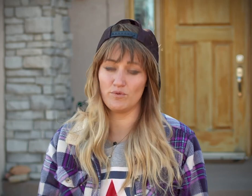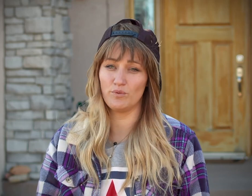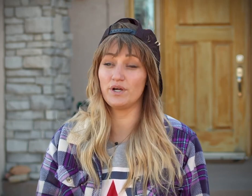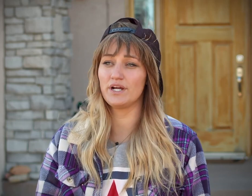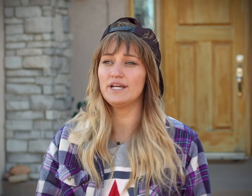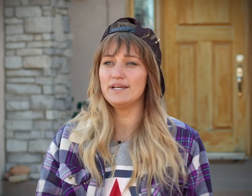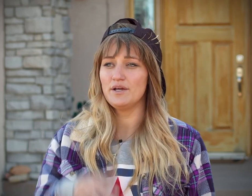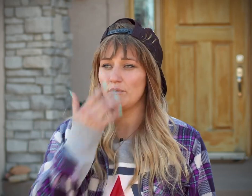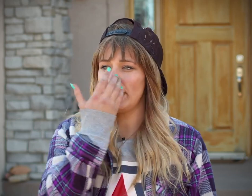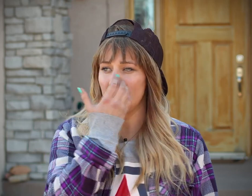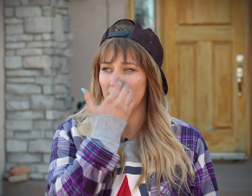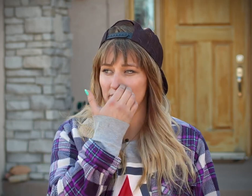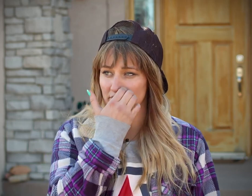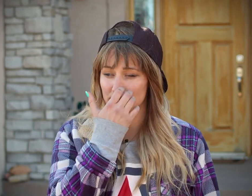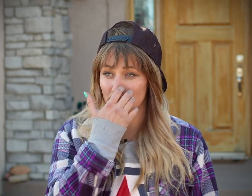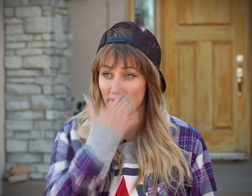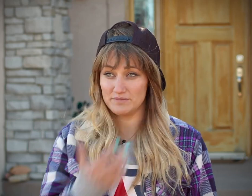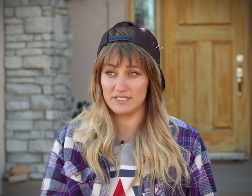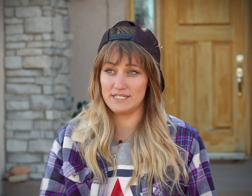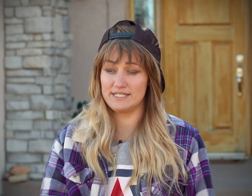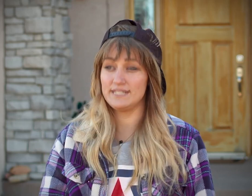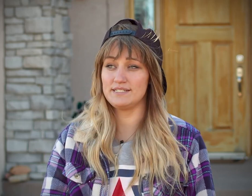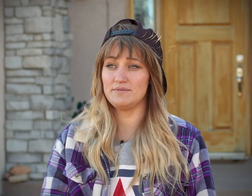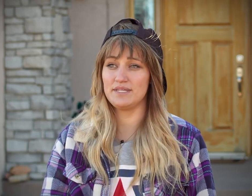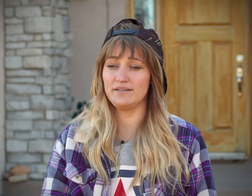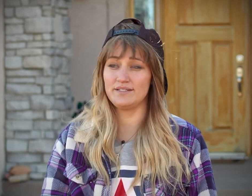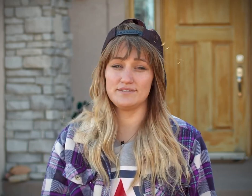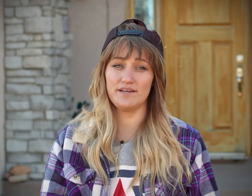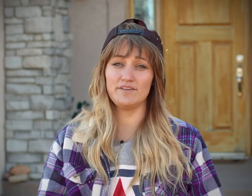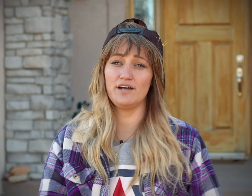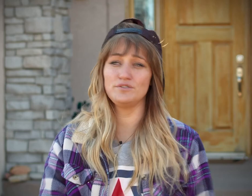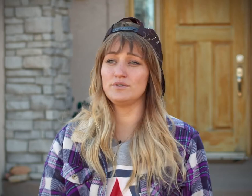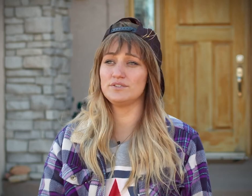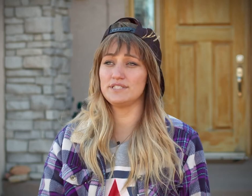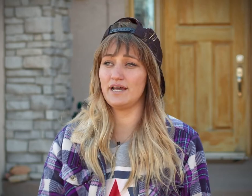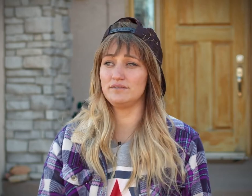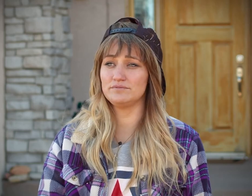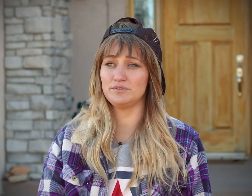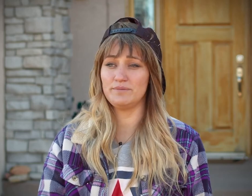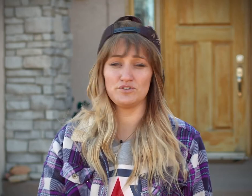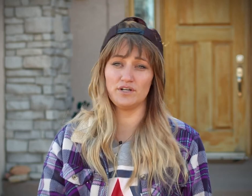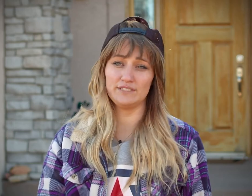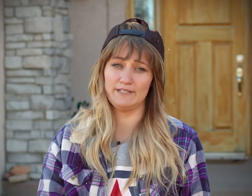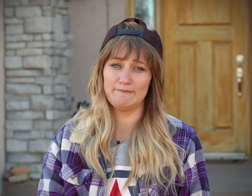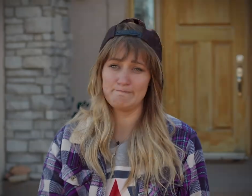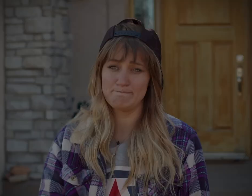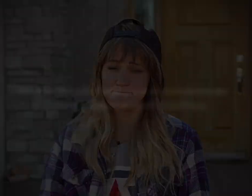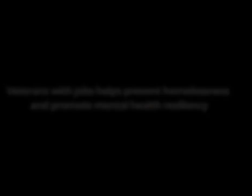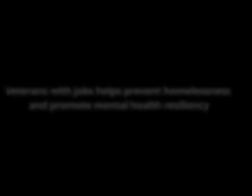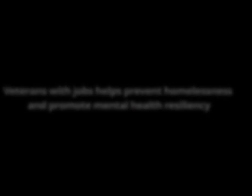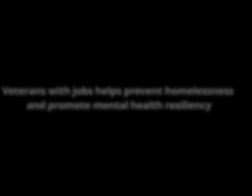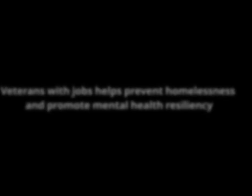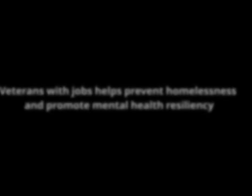as we get more work, but if those programs didn't exist, mean, that's seven households that would have been struggling.